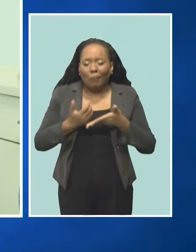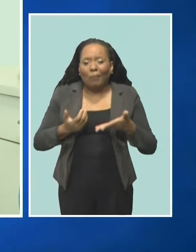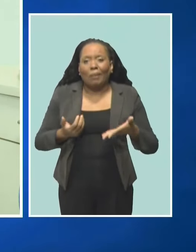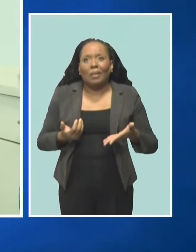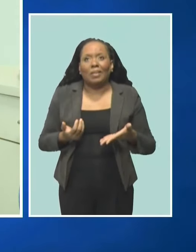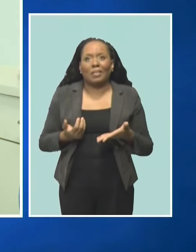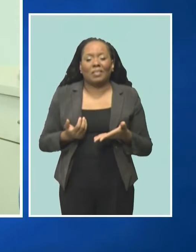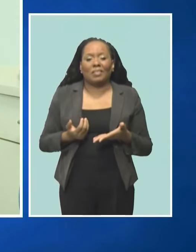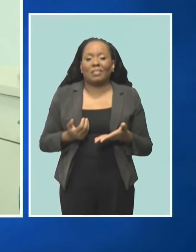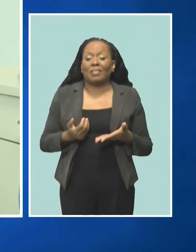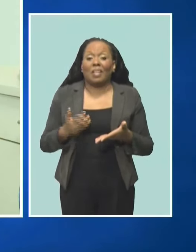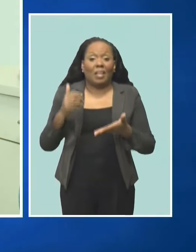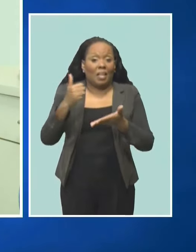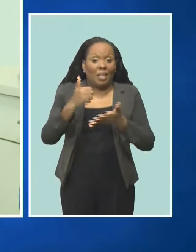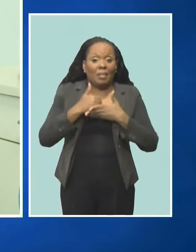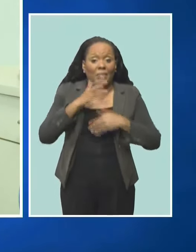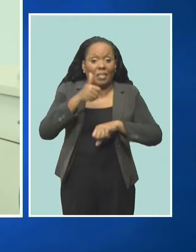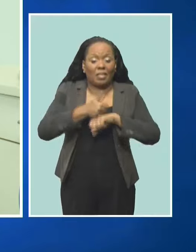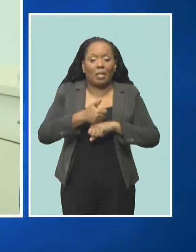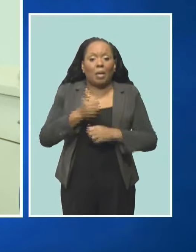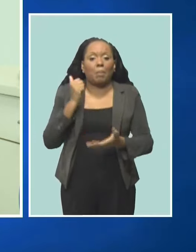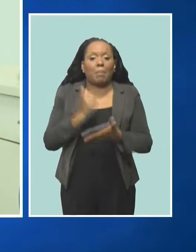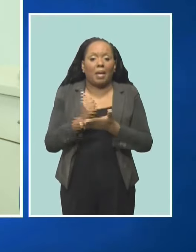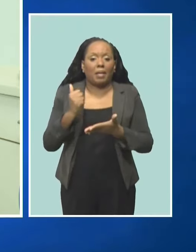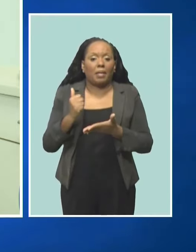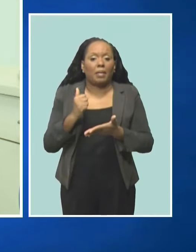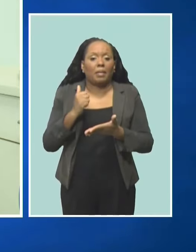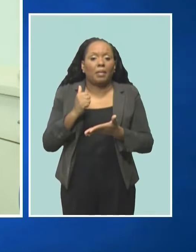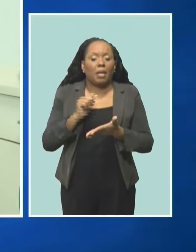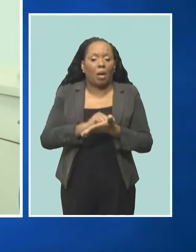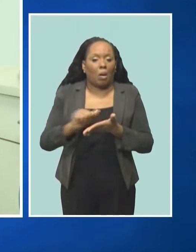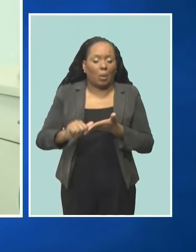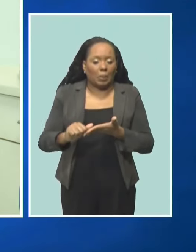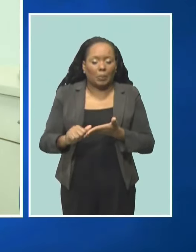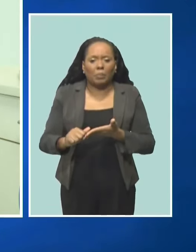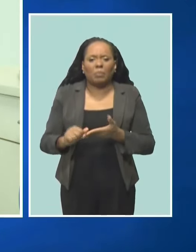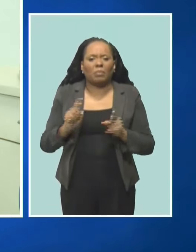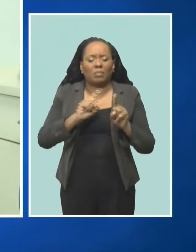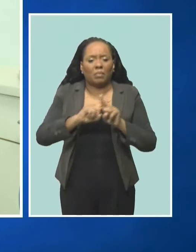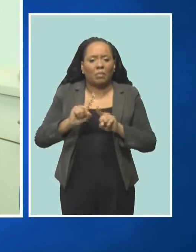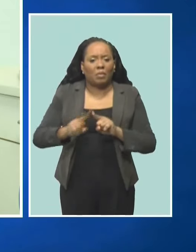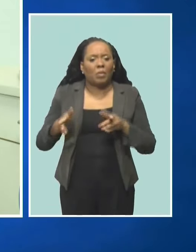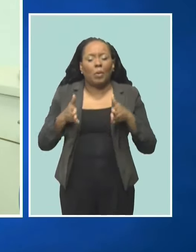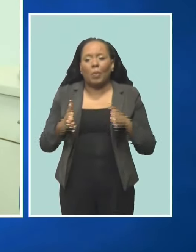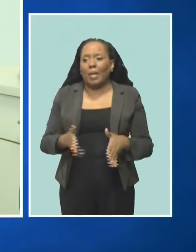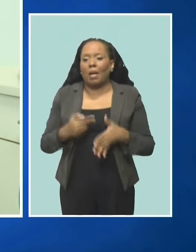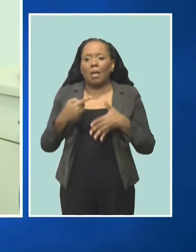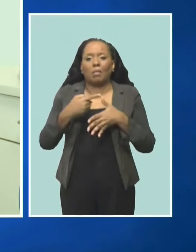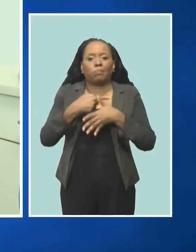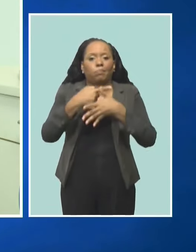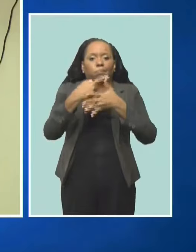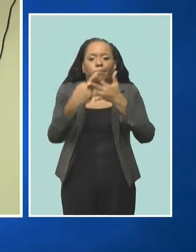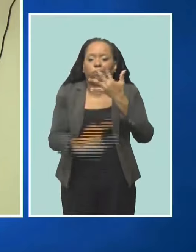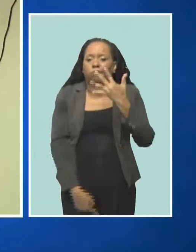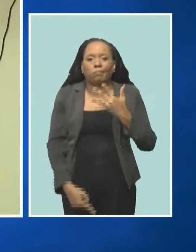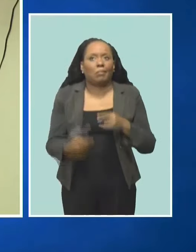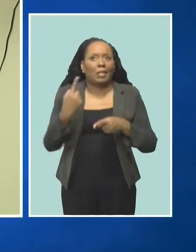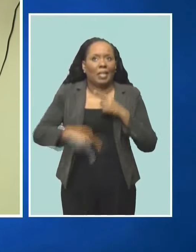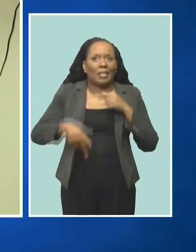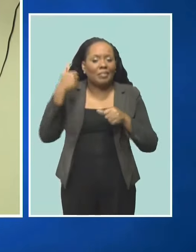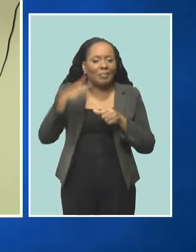a bank account. They helped me in so many special ways that I can't even name all of them.